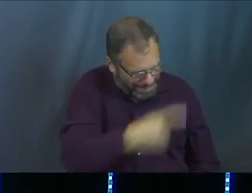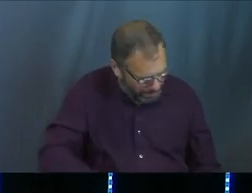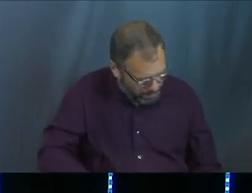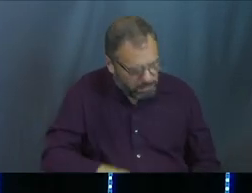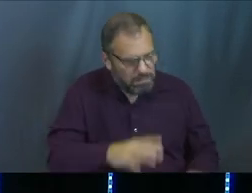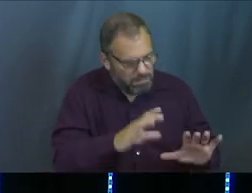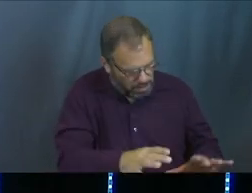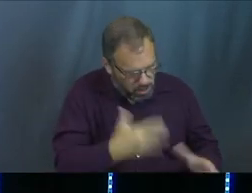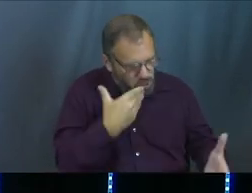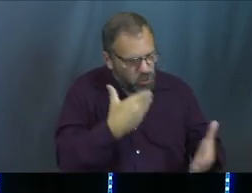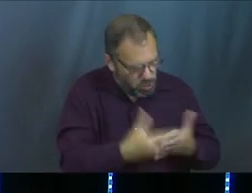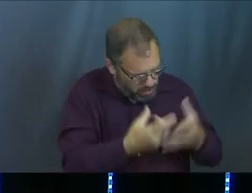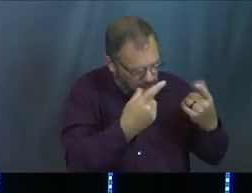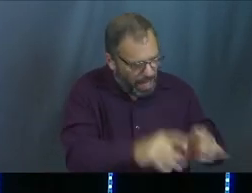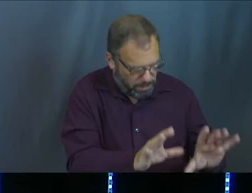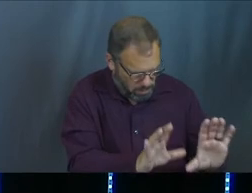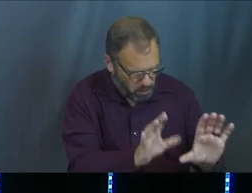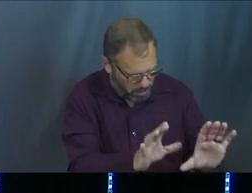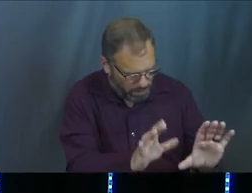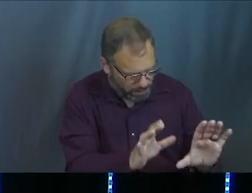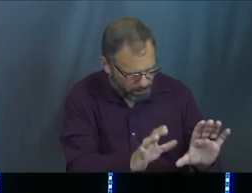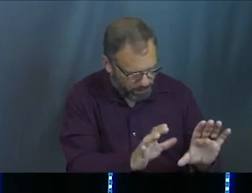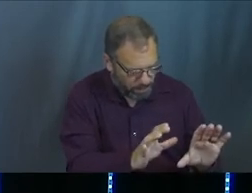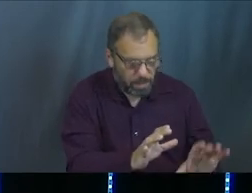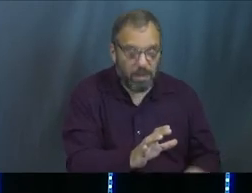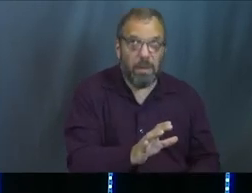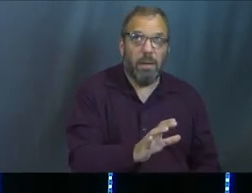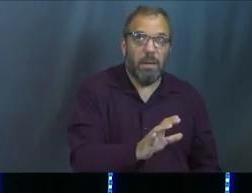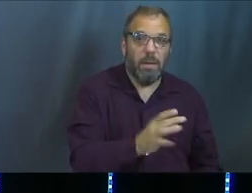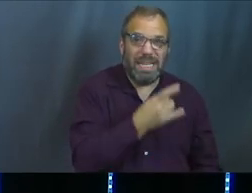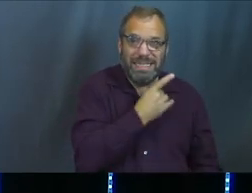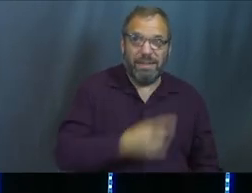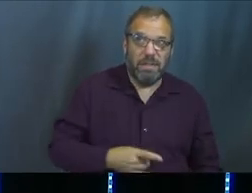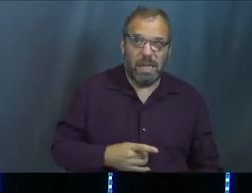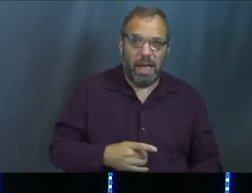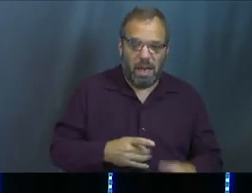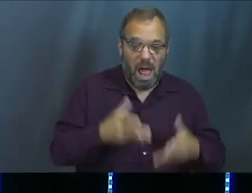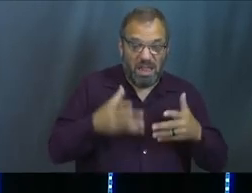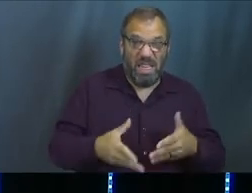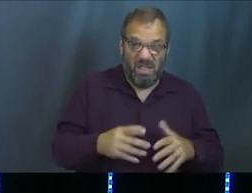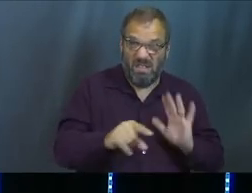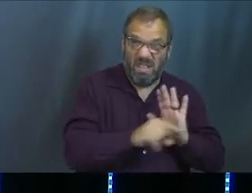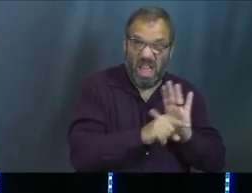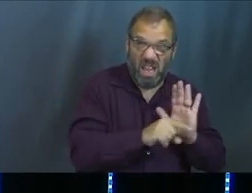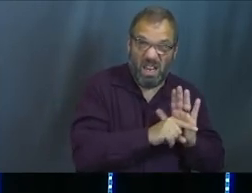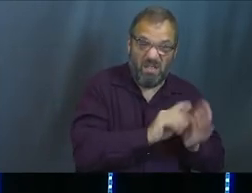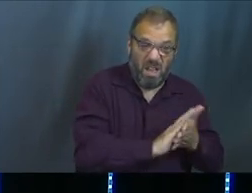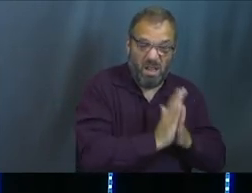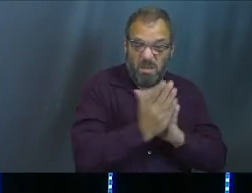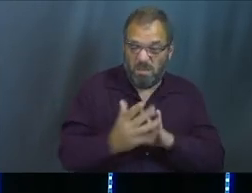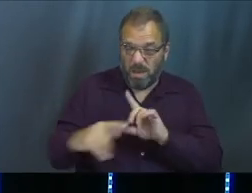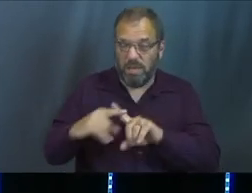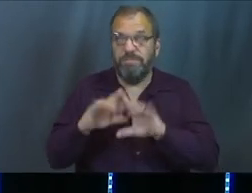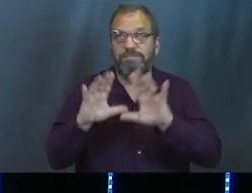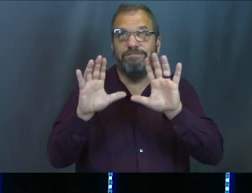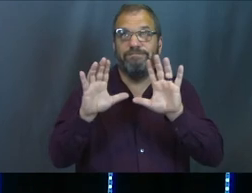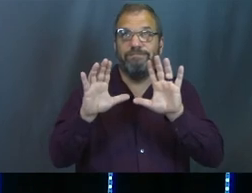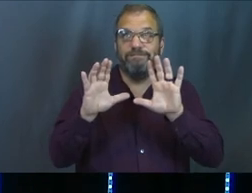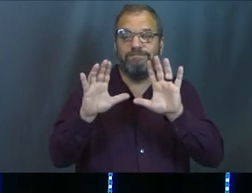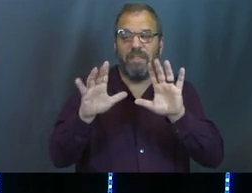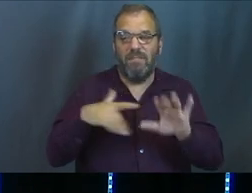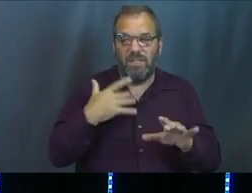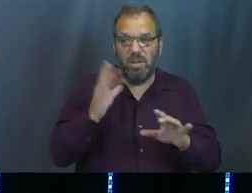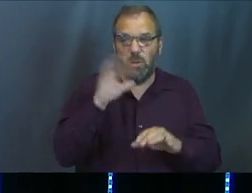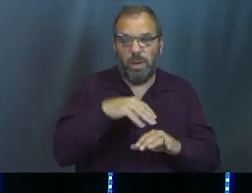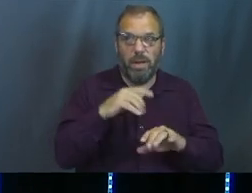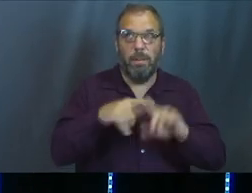going to be good. There's good to come. And David would usually close out. He wouldn't ever, he wouldn't really leave it there, but he would close out and go, hey, it